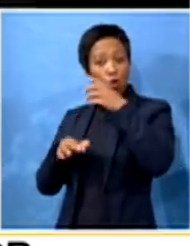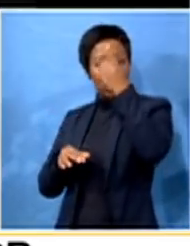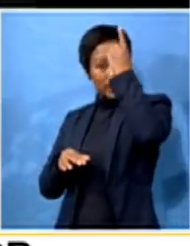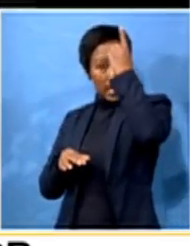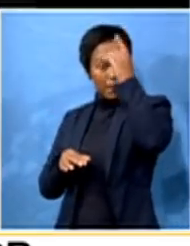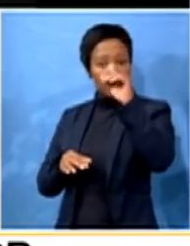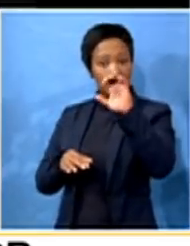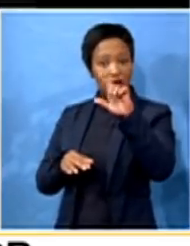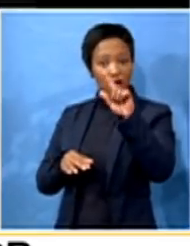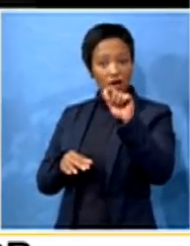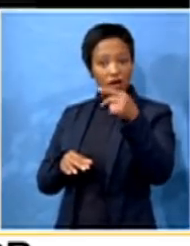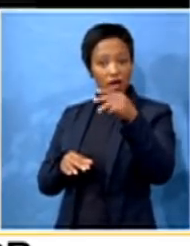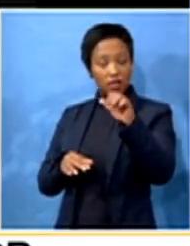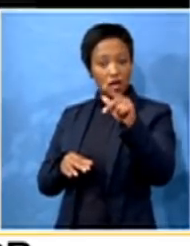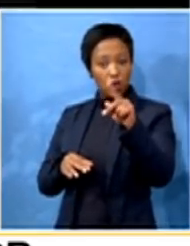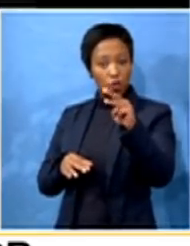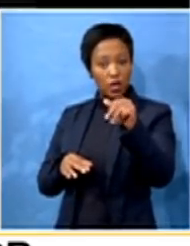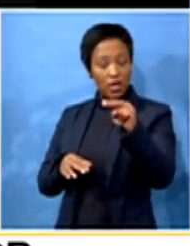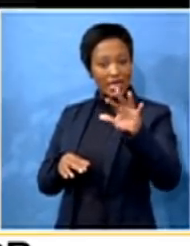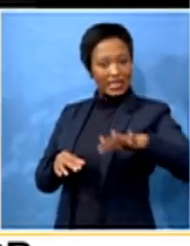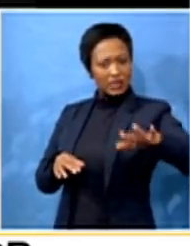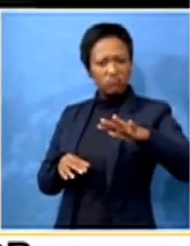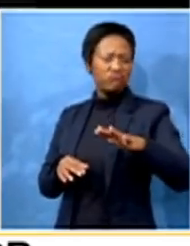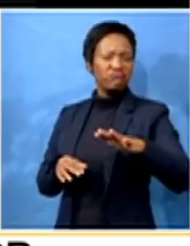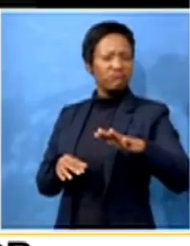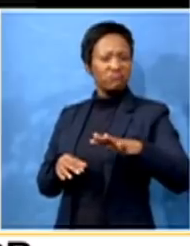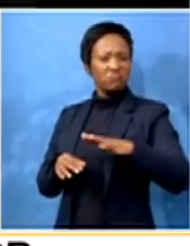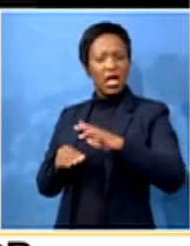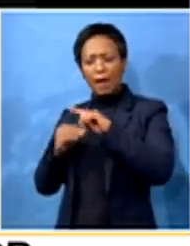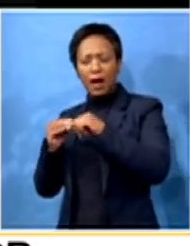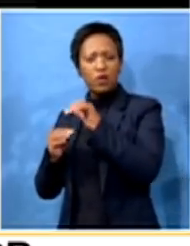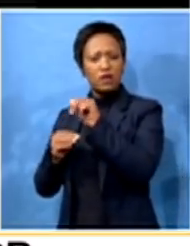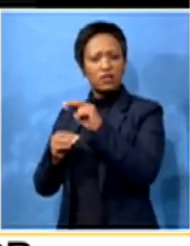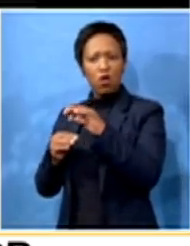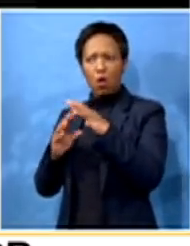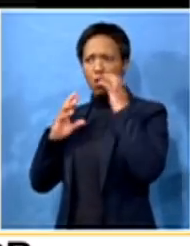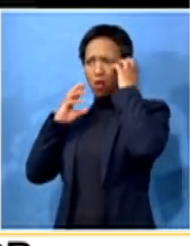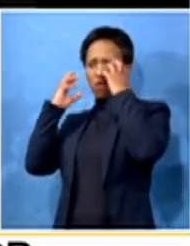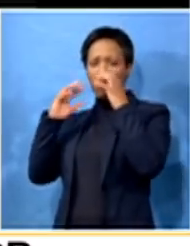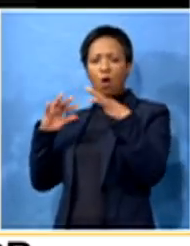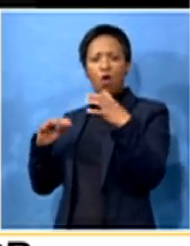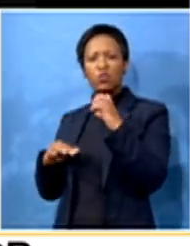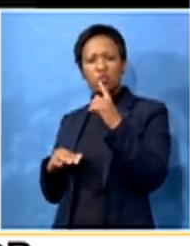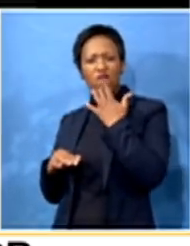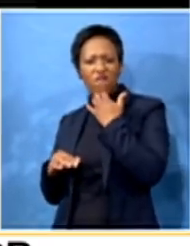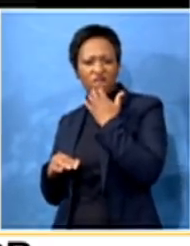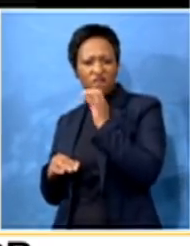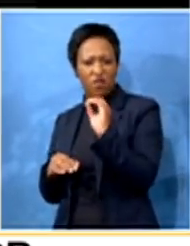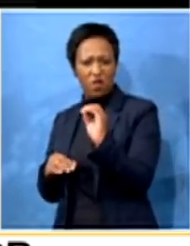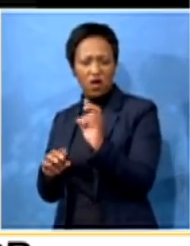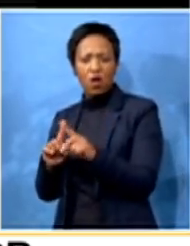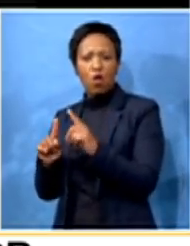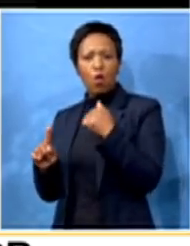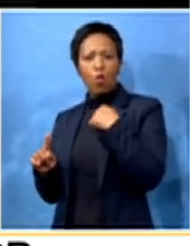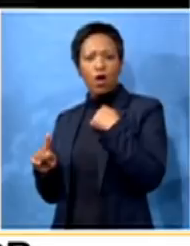it's either there's confusion, or you are lying to us about how exactly you